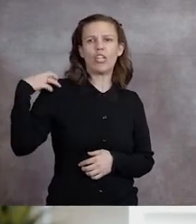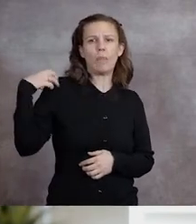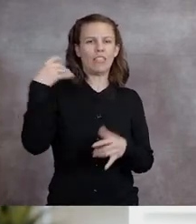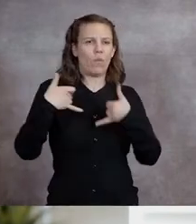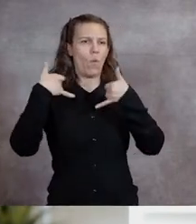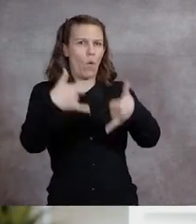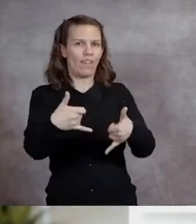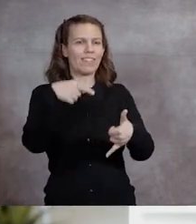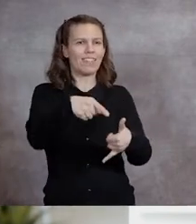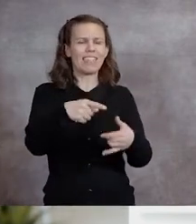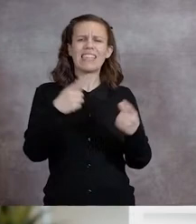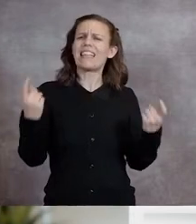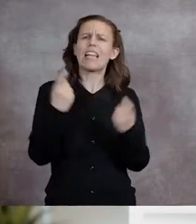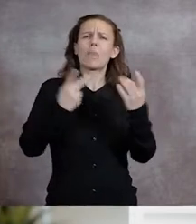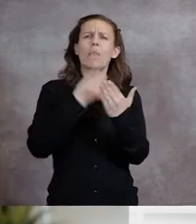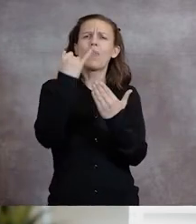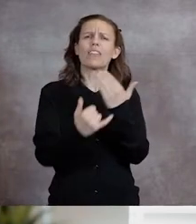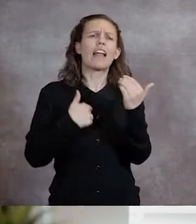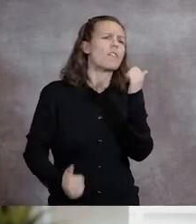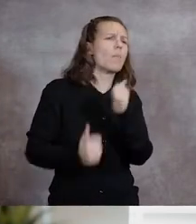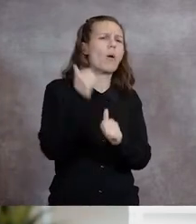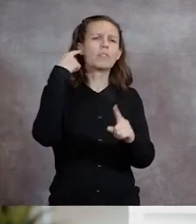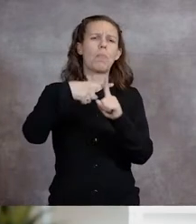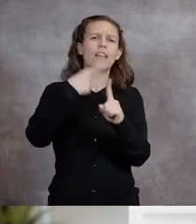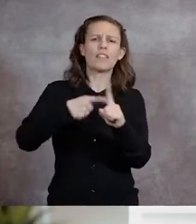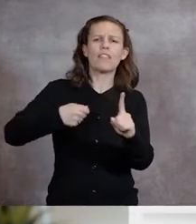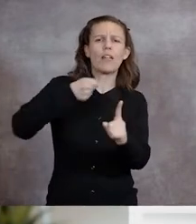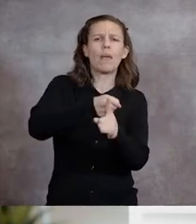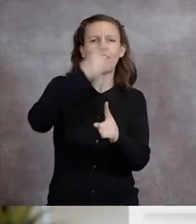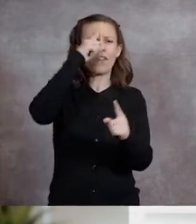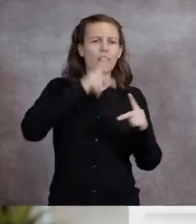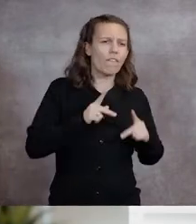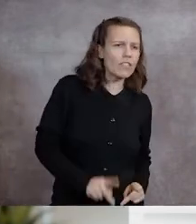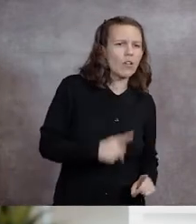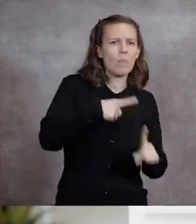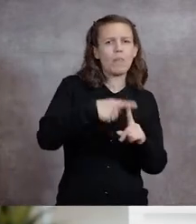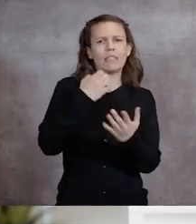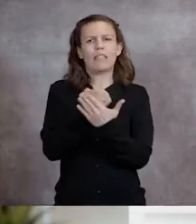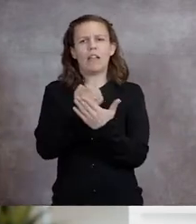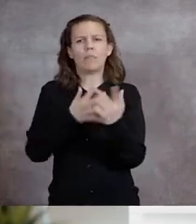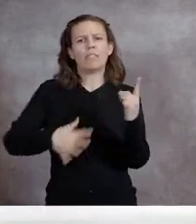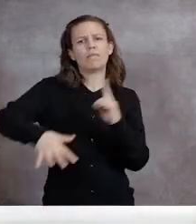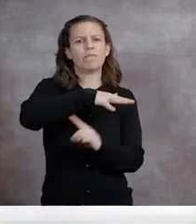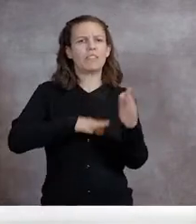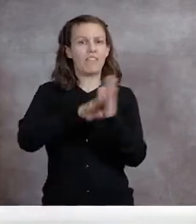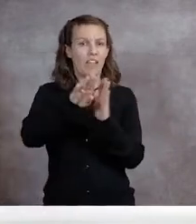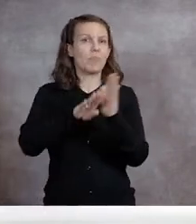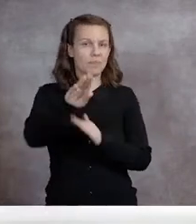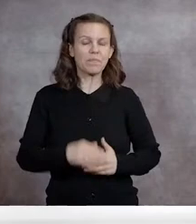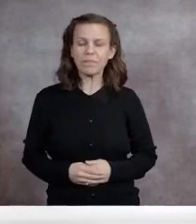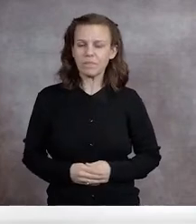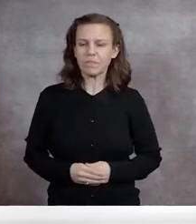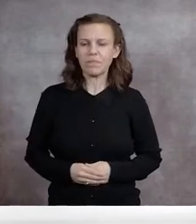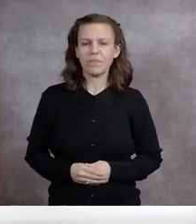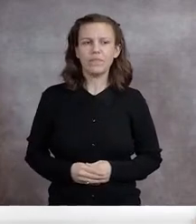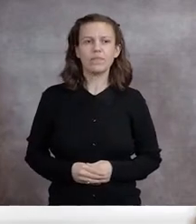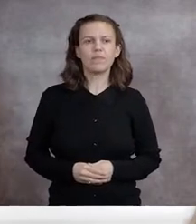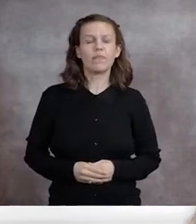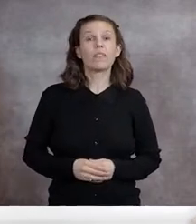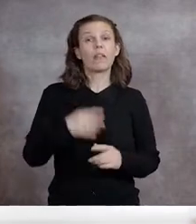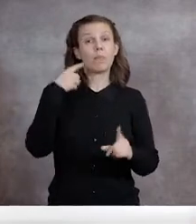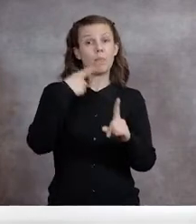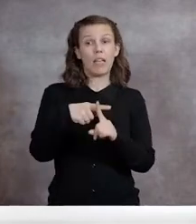projects that have had the most positive impact on the physical and economic development environment. In addition, the